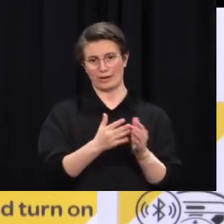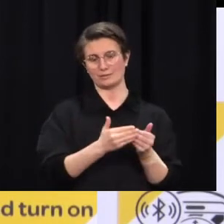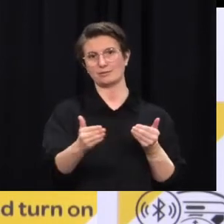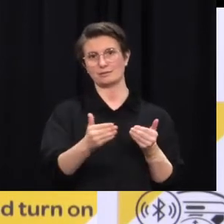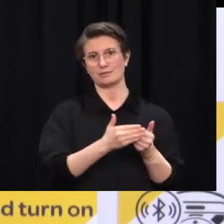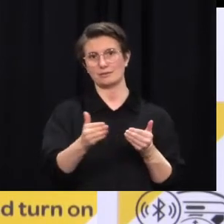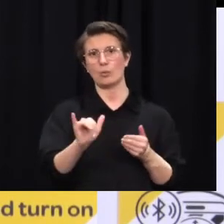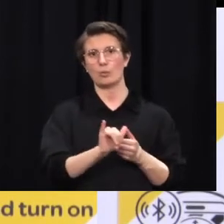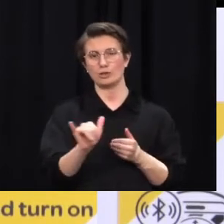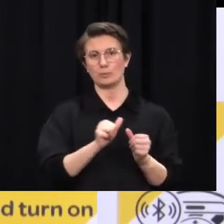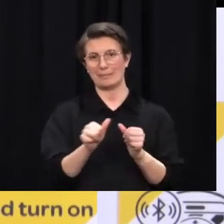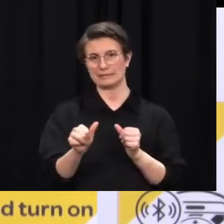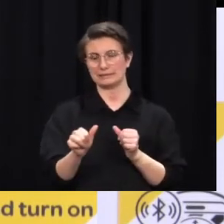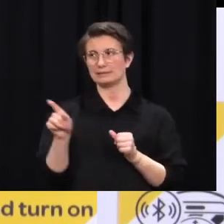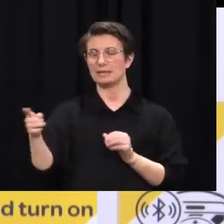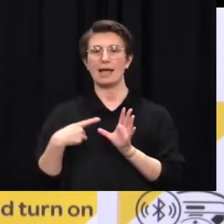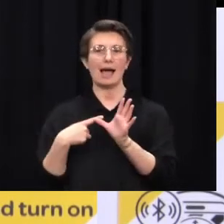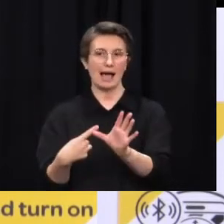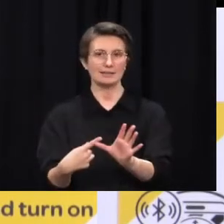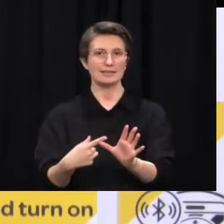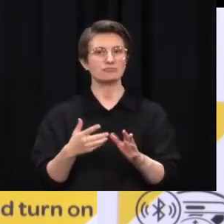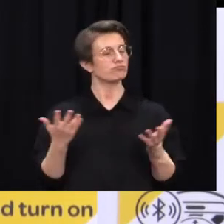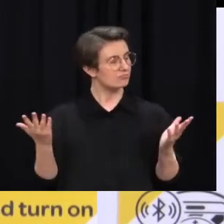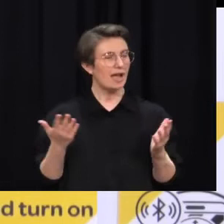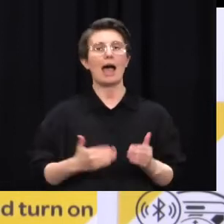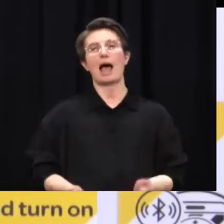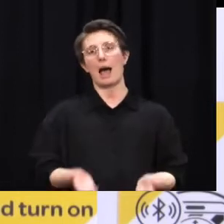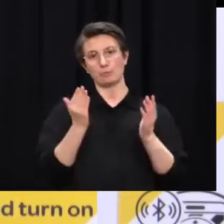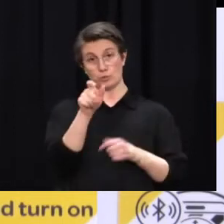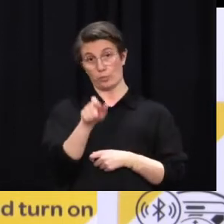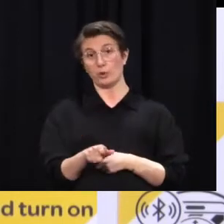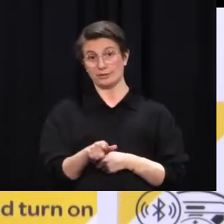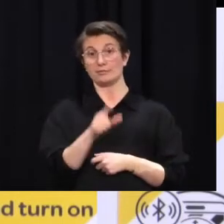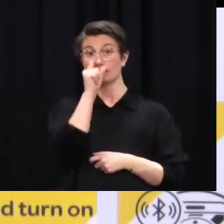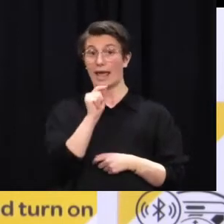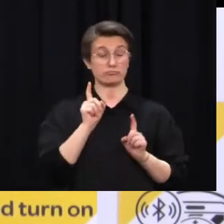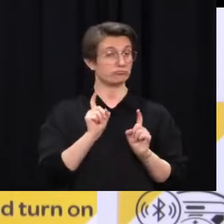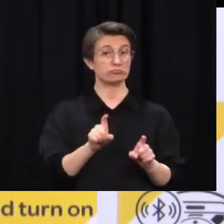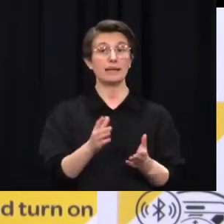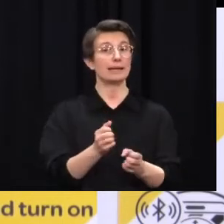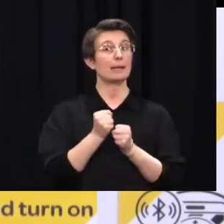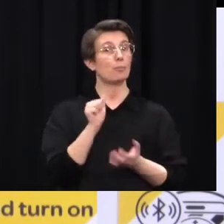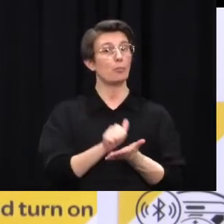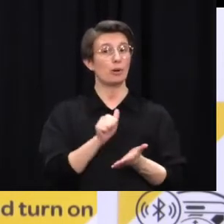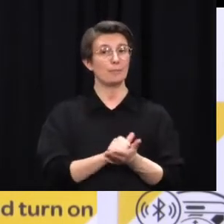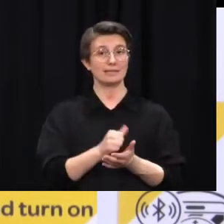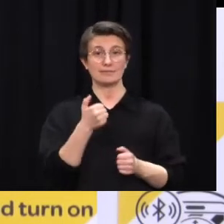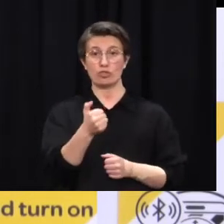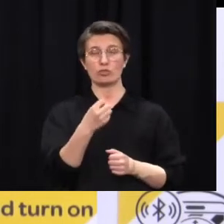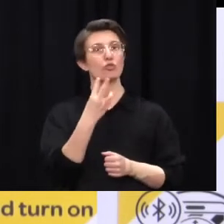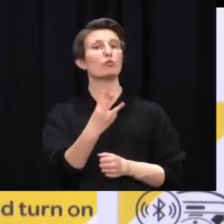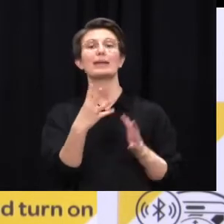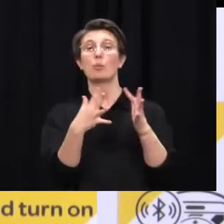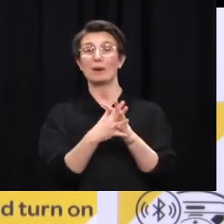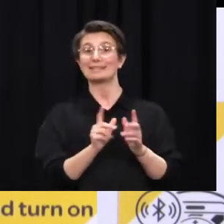after their first dose, if that's what they want to do. But they don't have to rebook. Is there a difference around the efficacy of the vaccine between those two